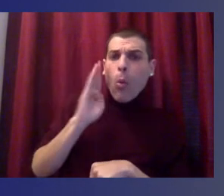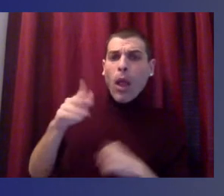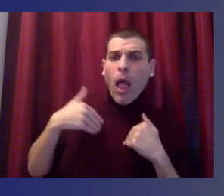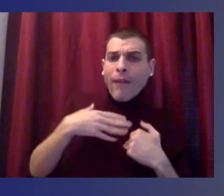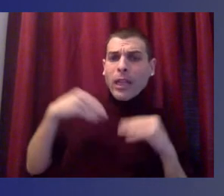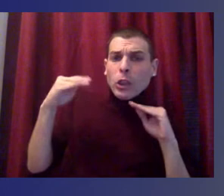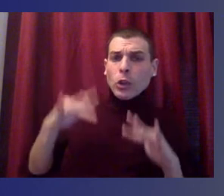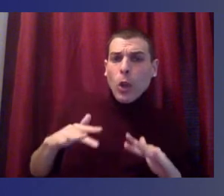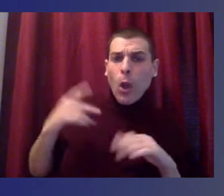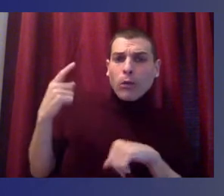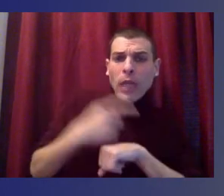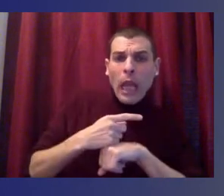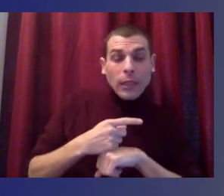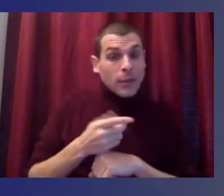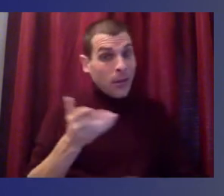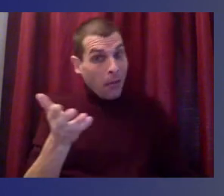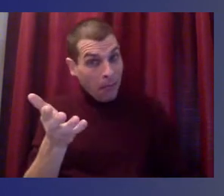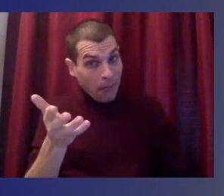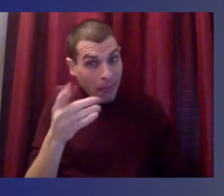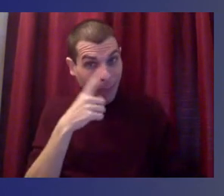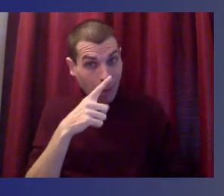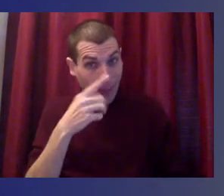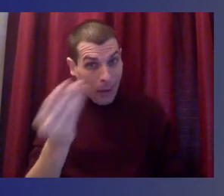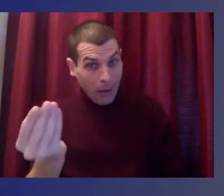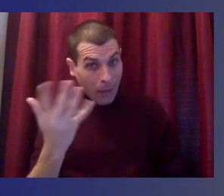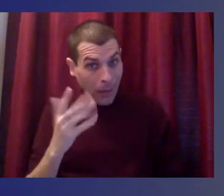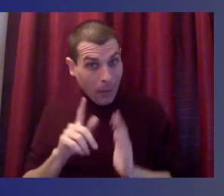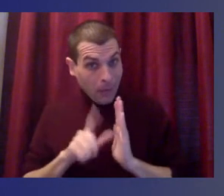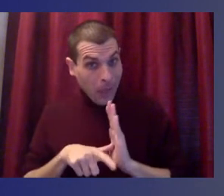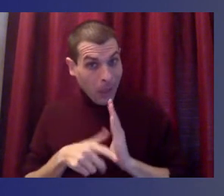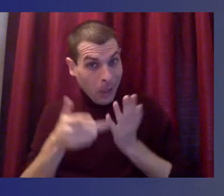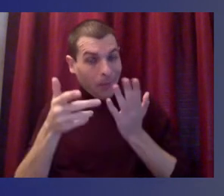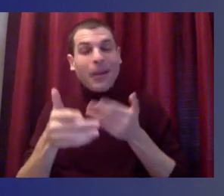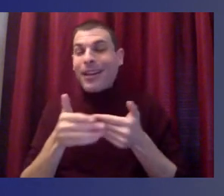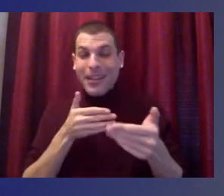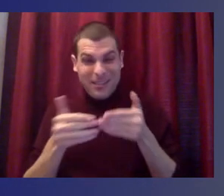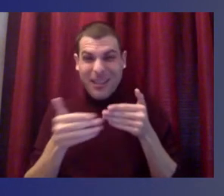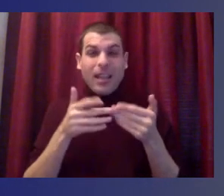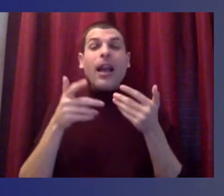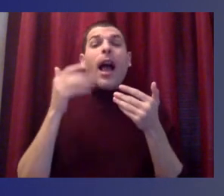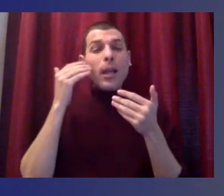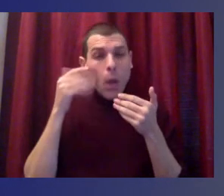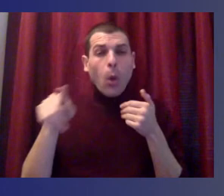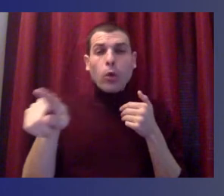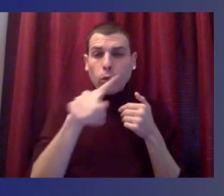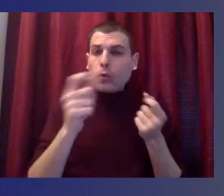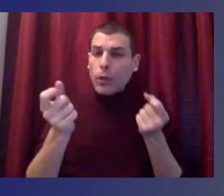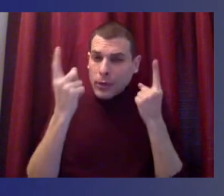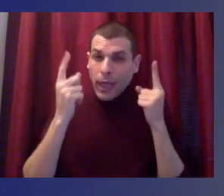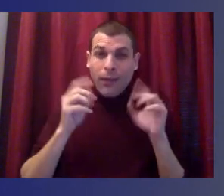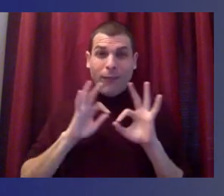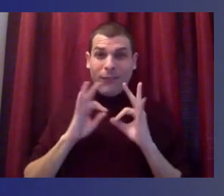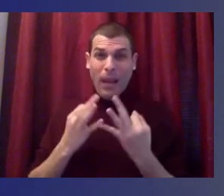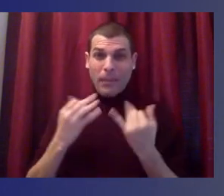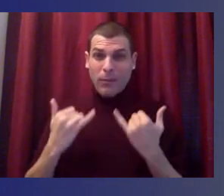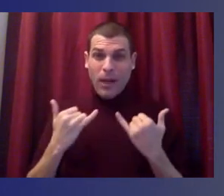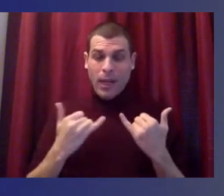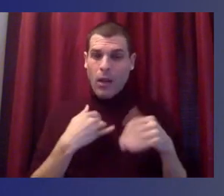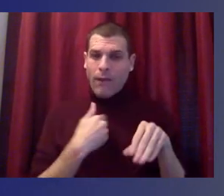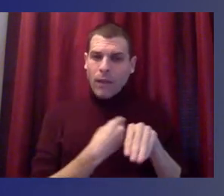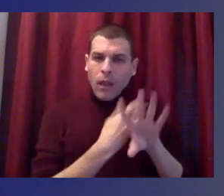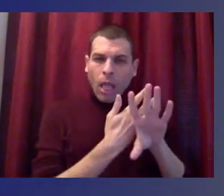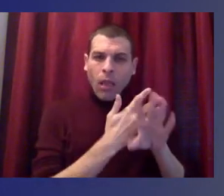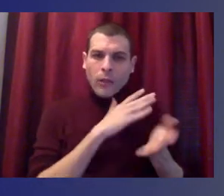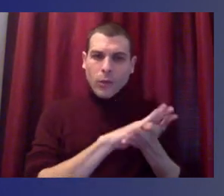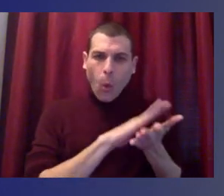Guerrero. But honestly, like so many other working families, I'm juggling responsibilities of work with virtual learning for my own children. Let's